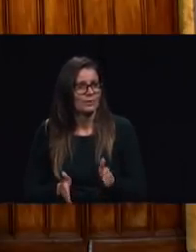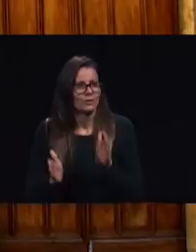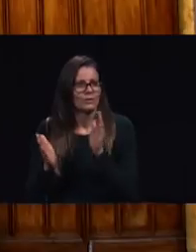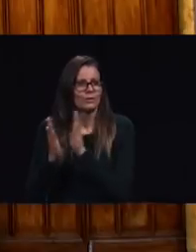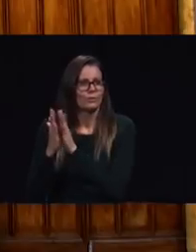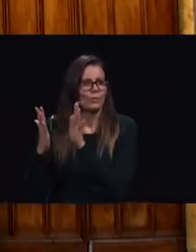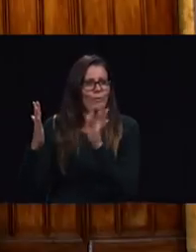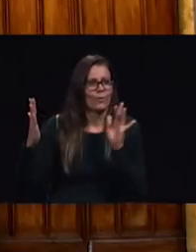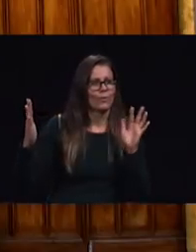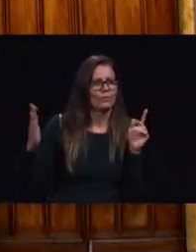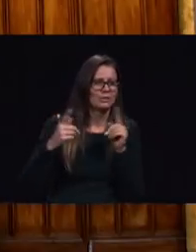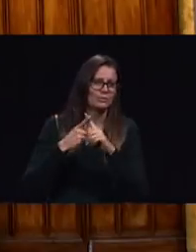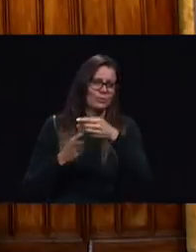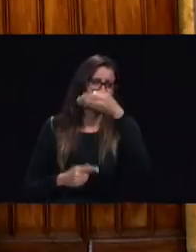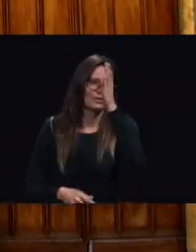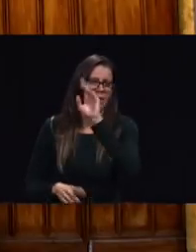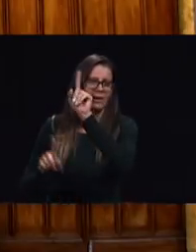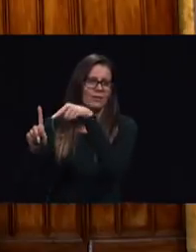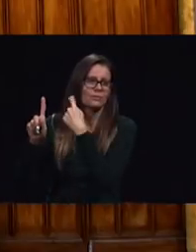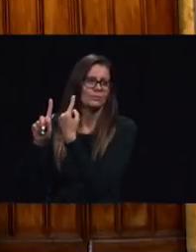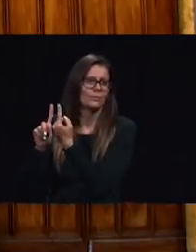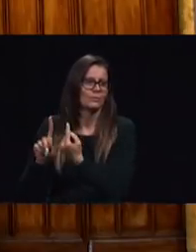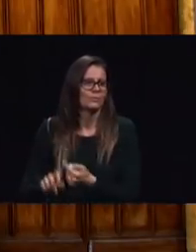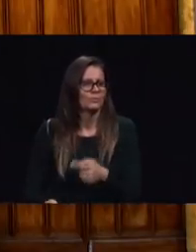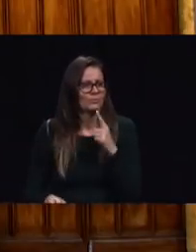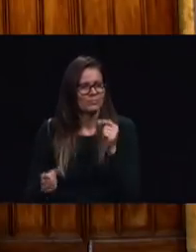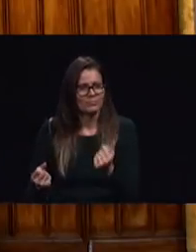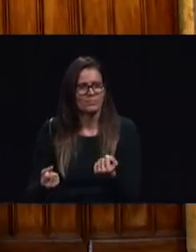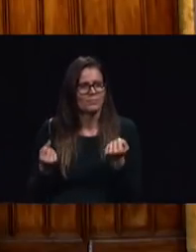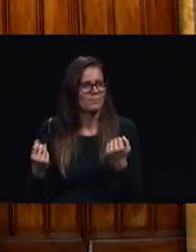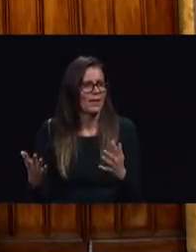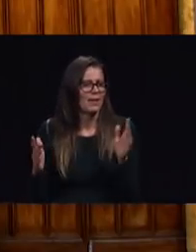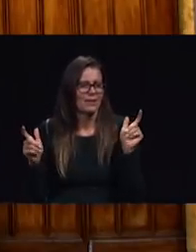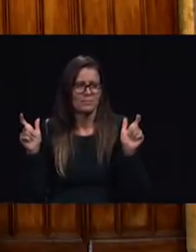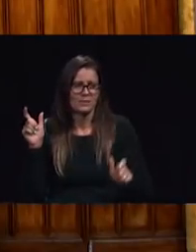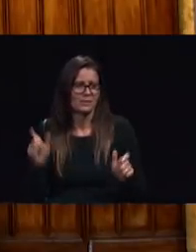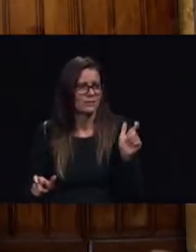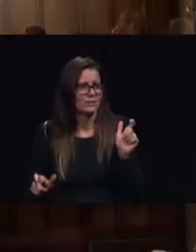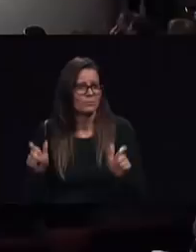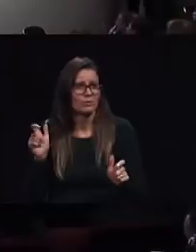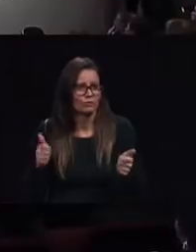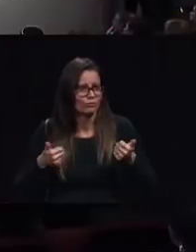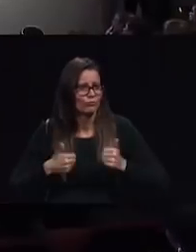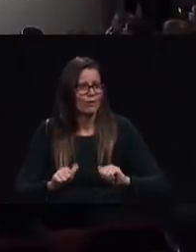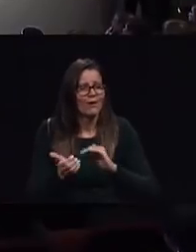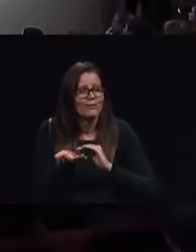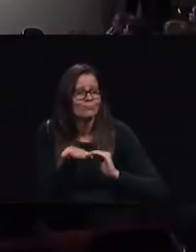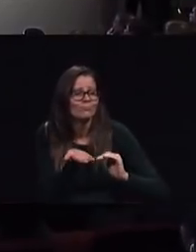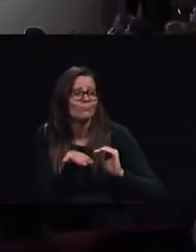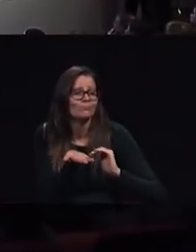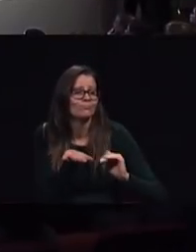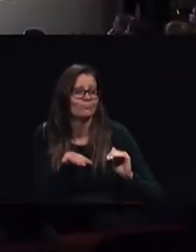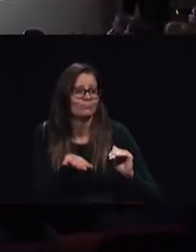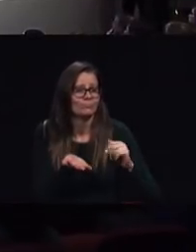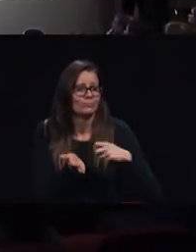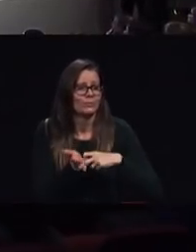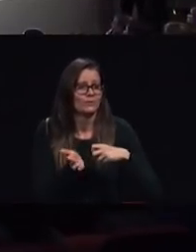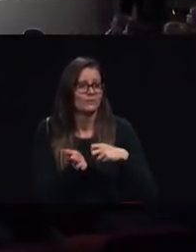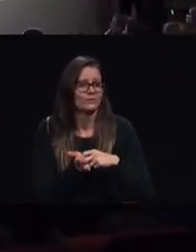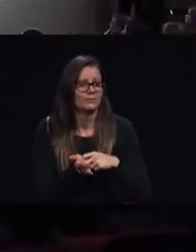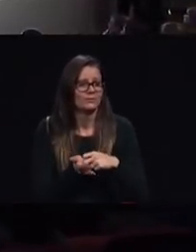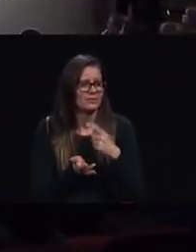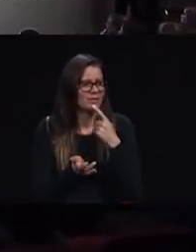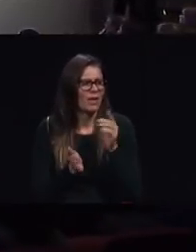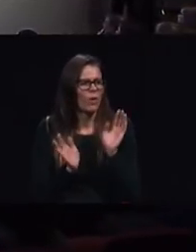alone when so many today are making an apology for the protestant reformation or saying it's over